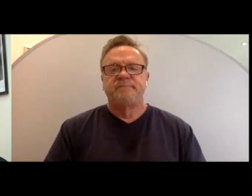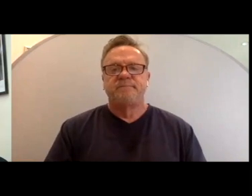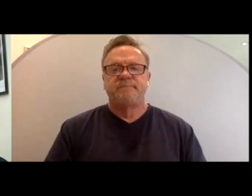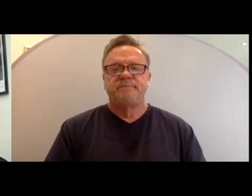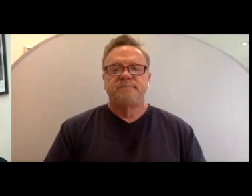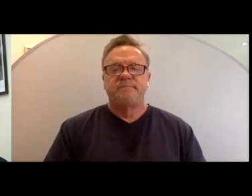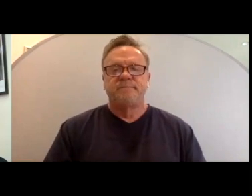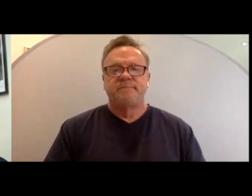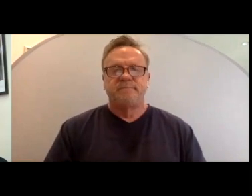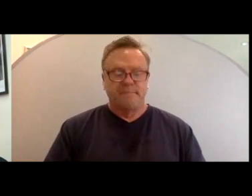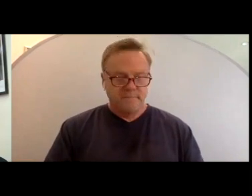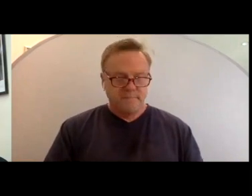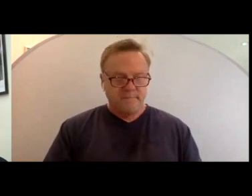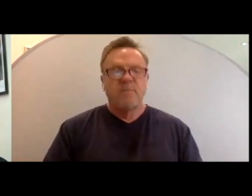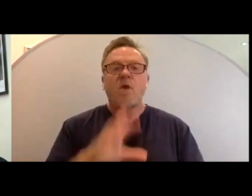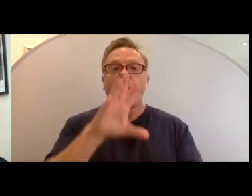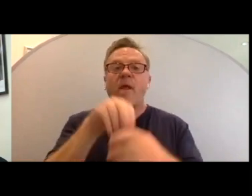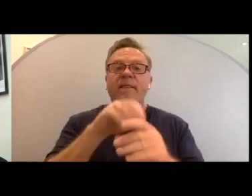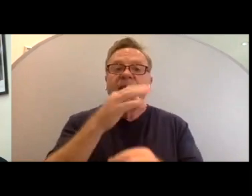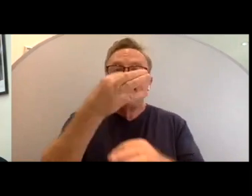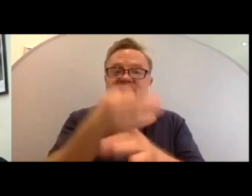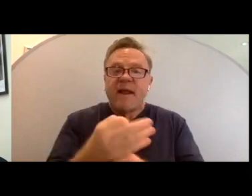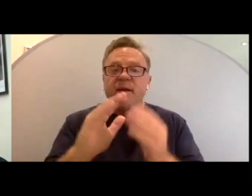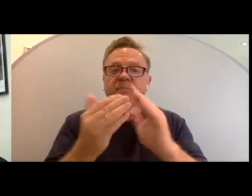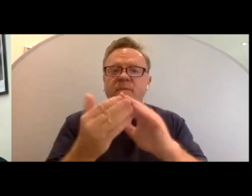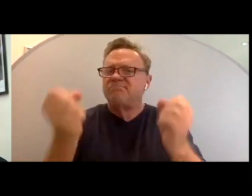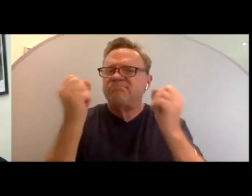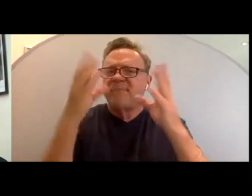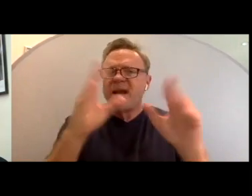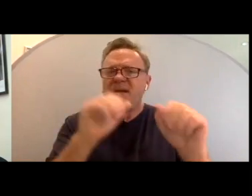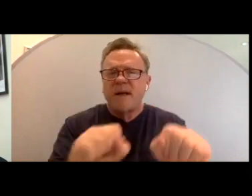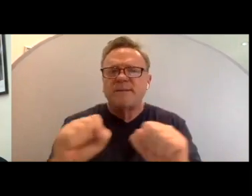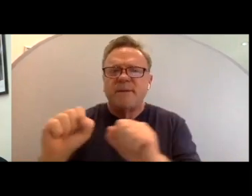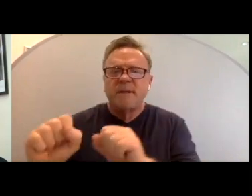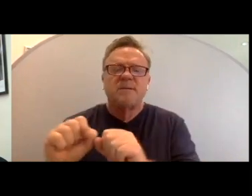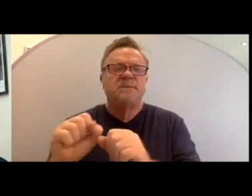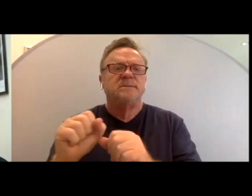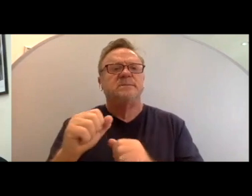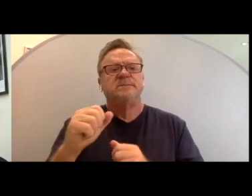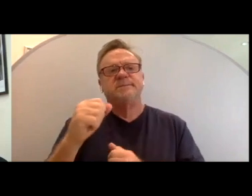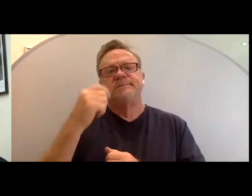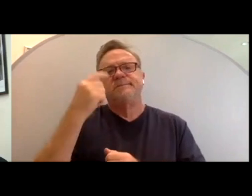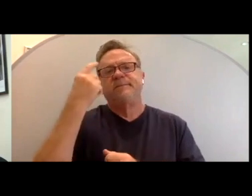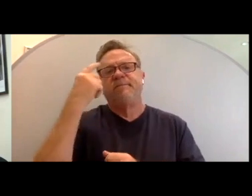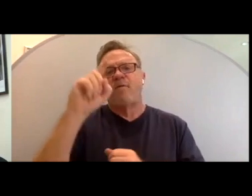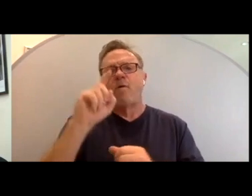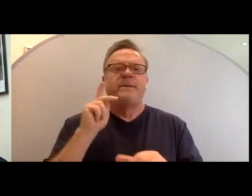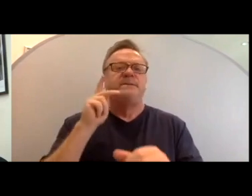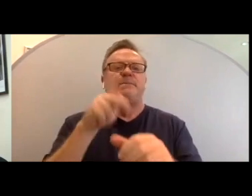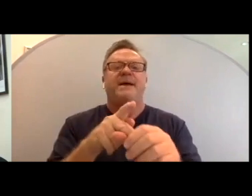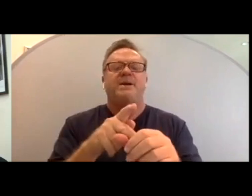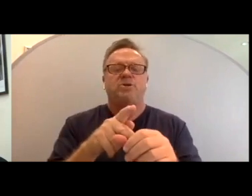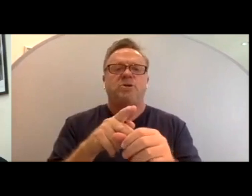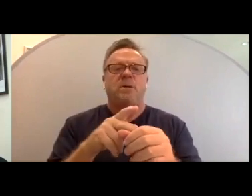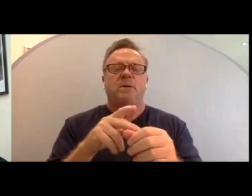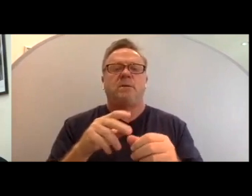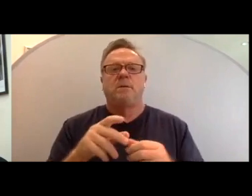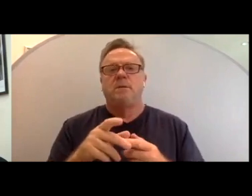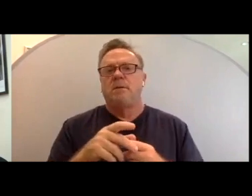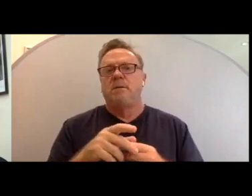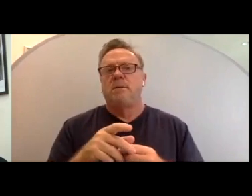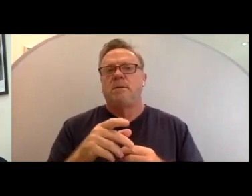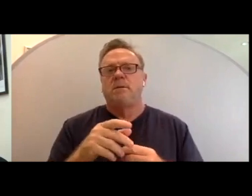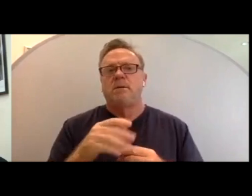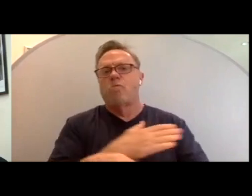So recall that within faith communities, there are many possibilities for participation. Across